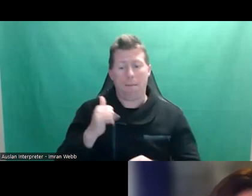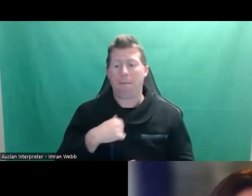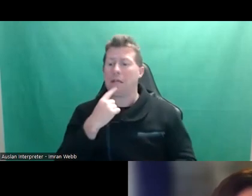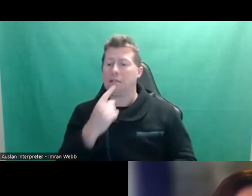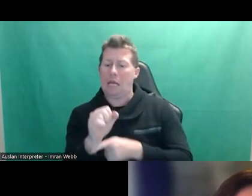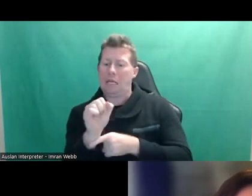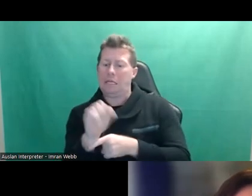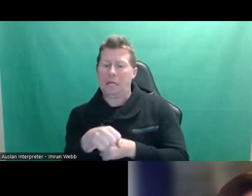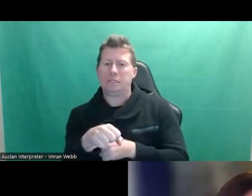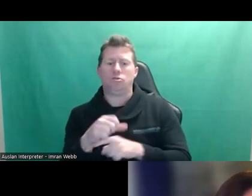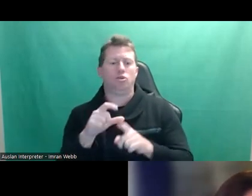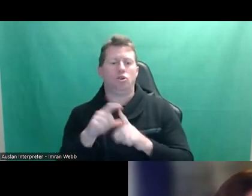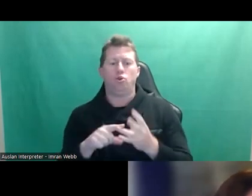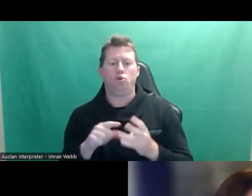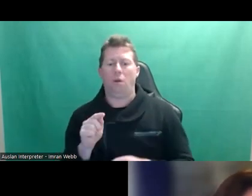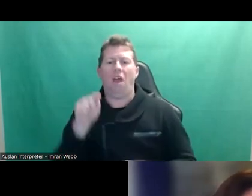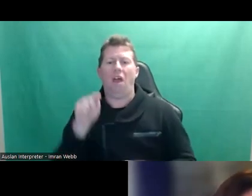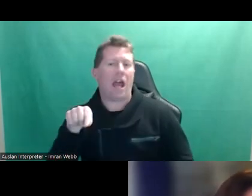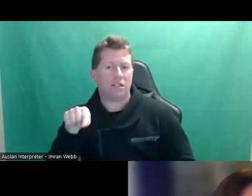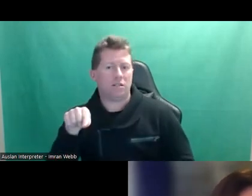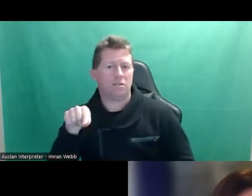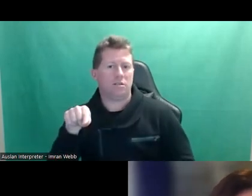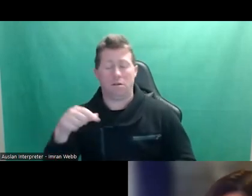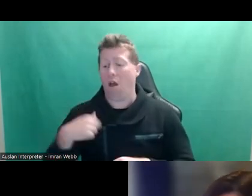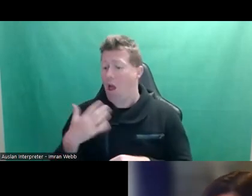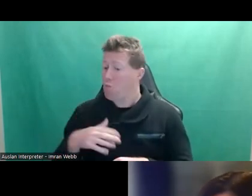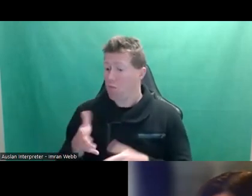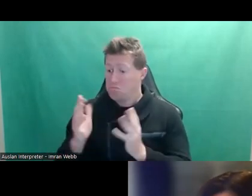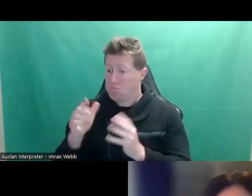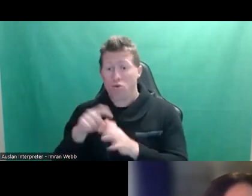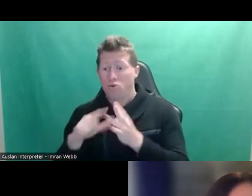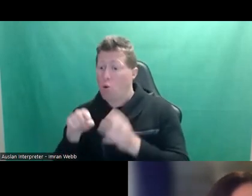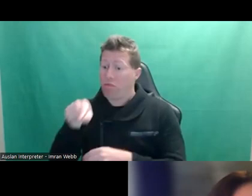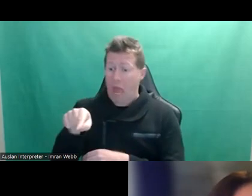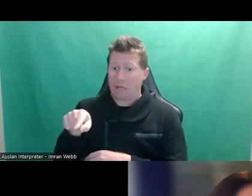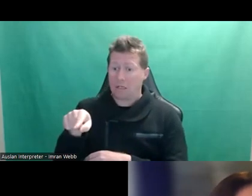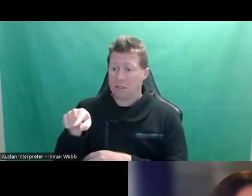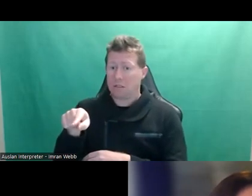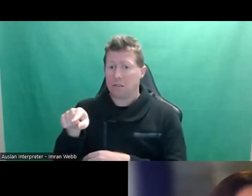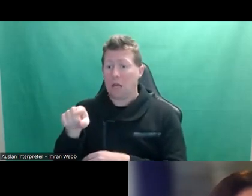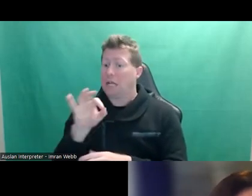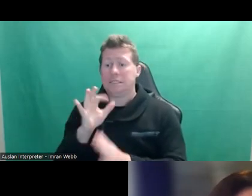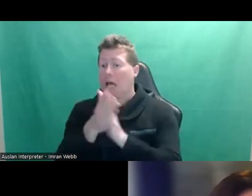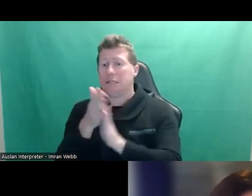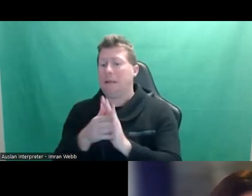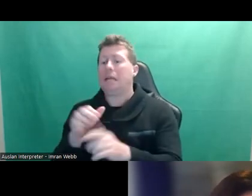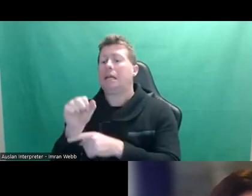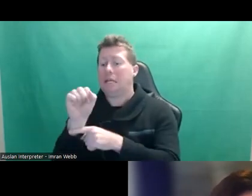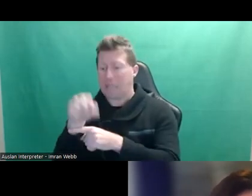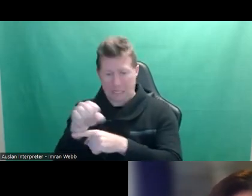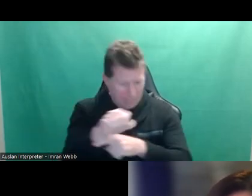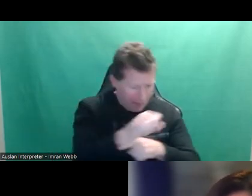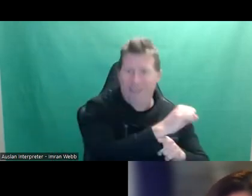particular behavior or one particular thing that you want to do with another person. But that doesn't mean yes to everything.